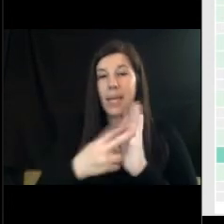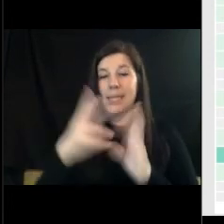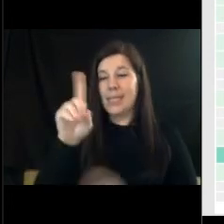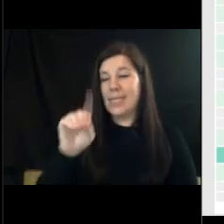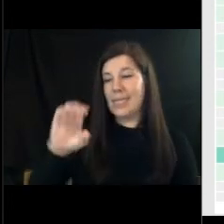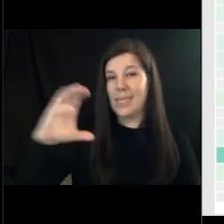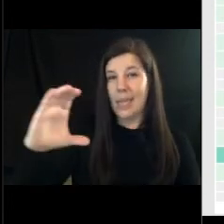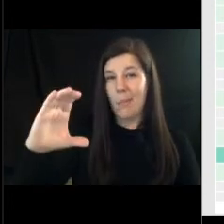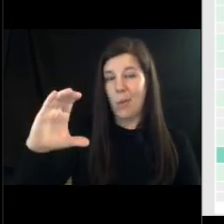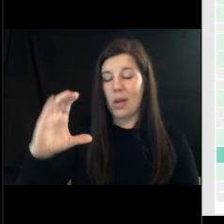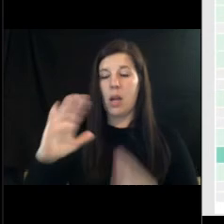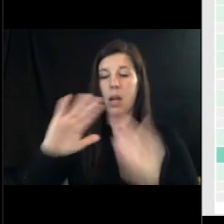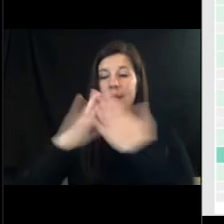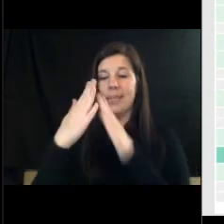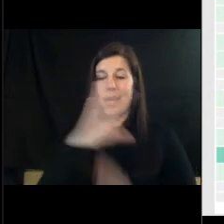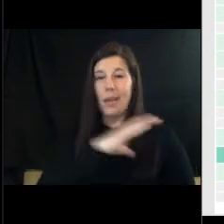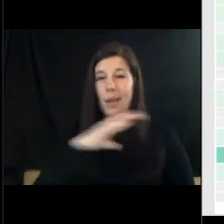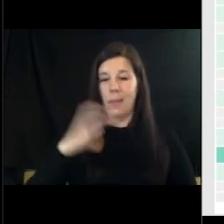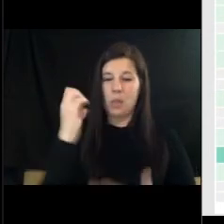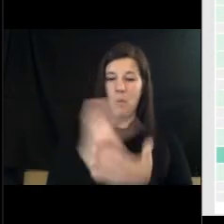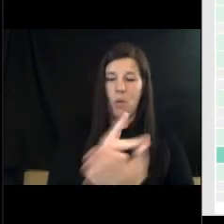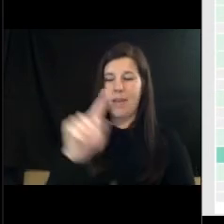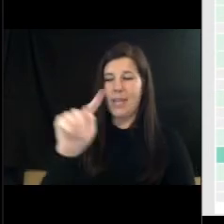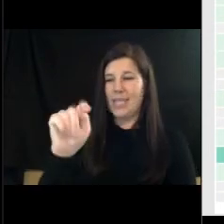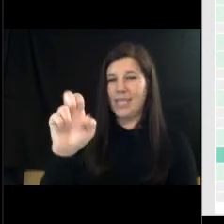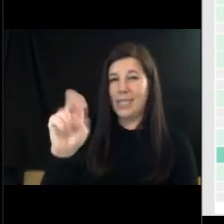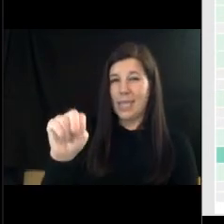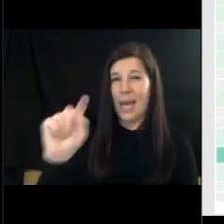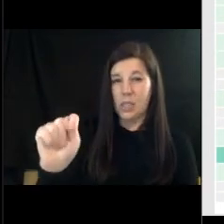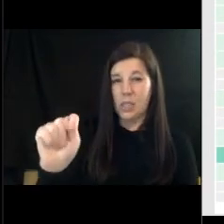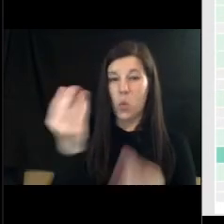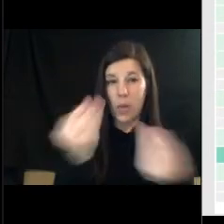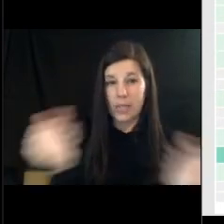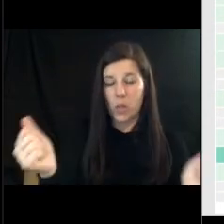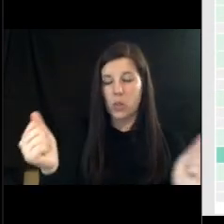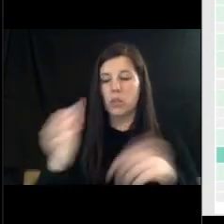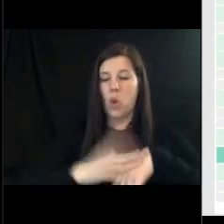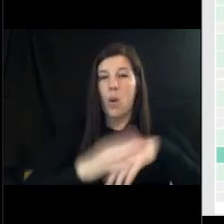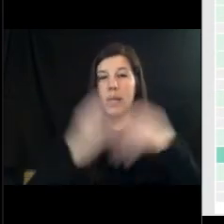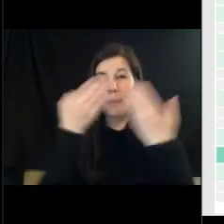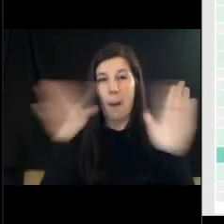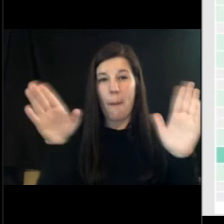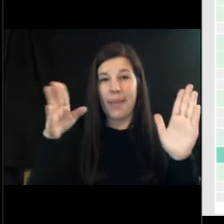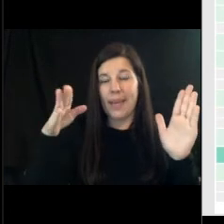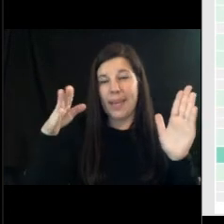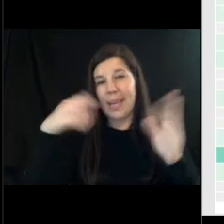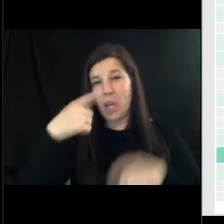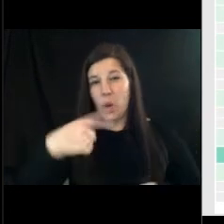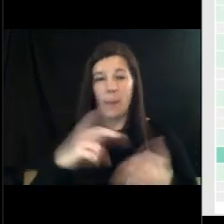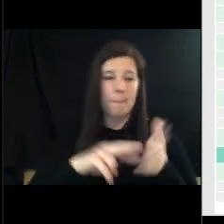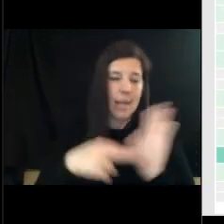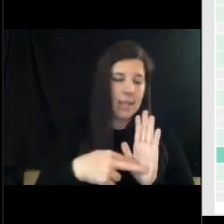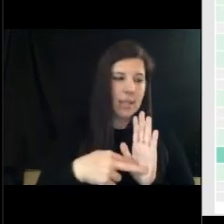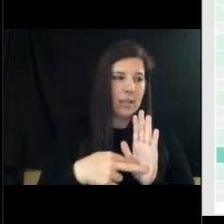december the city commission approved what was called an intent resolution which was a noticed public hearing that says we intend to put this special assessment